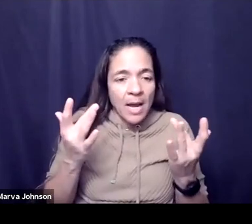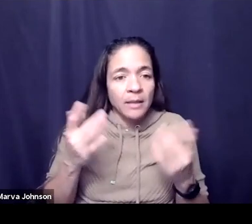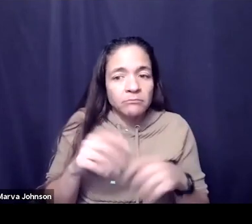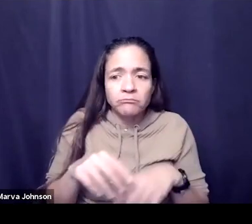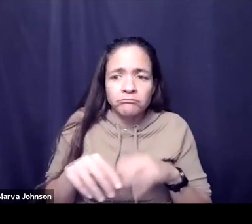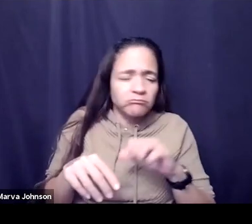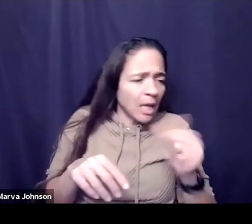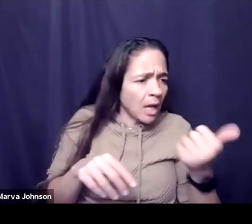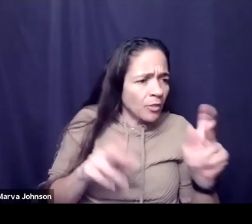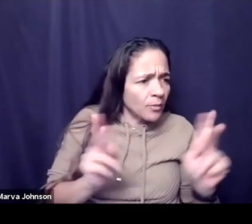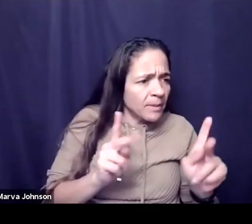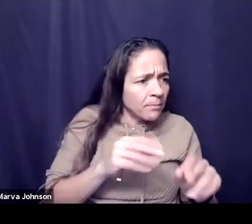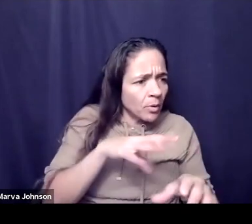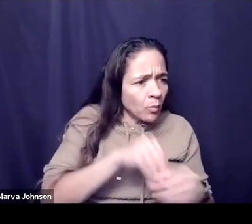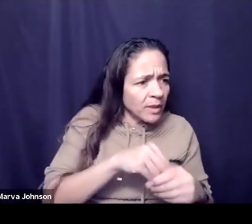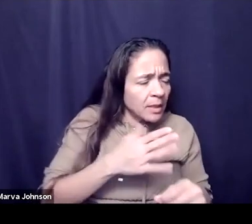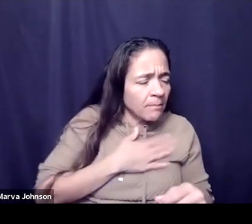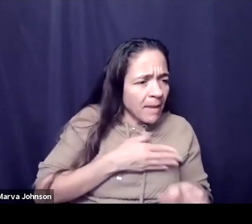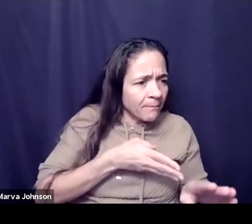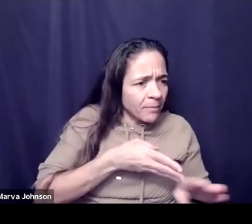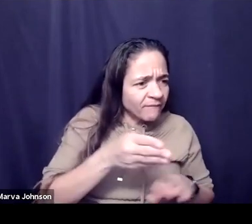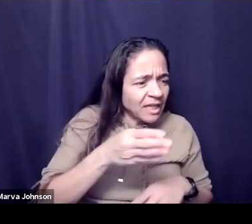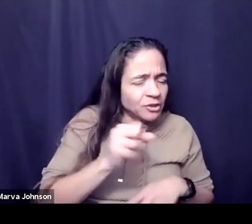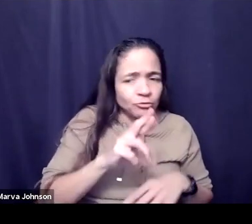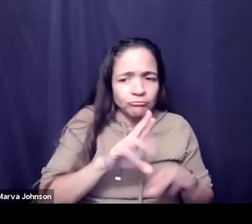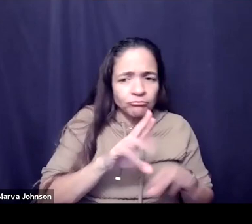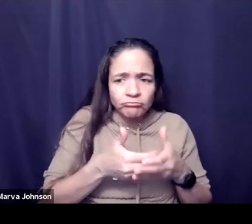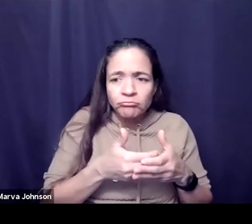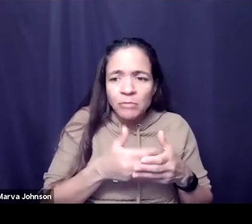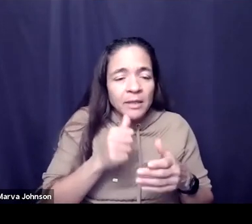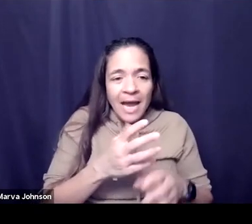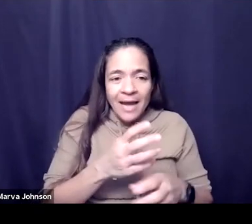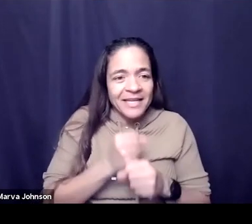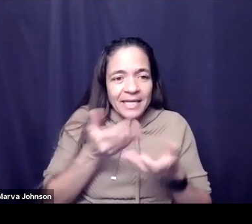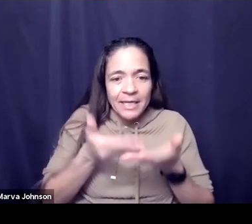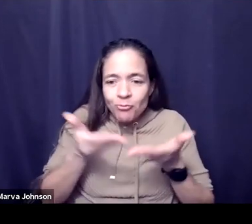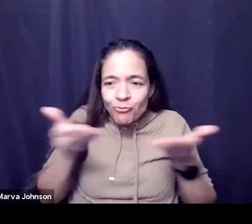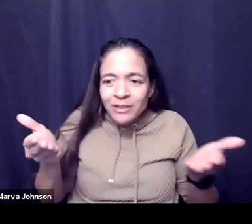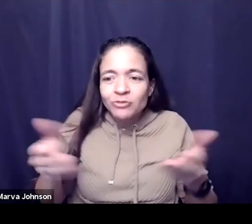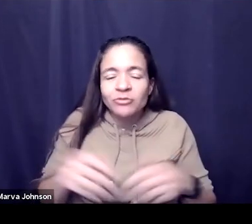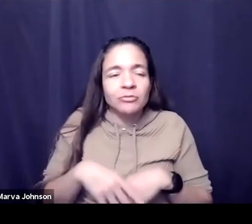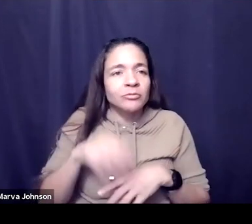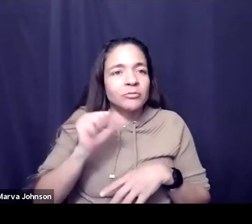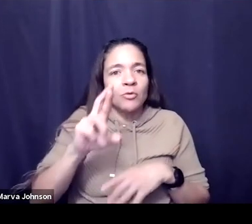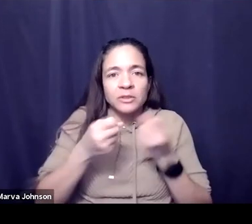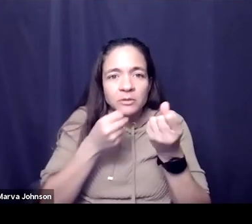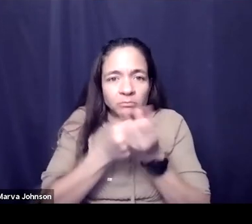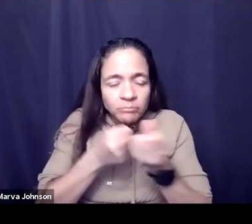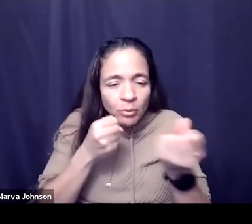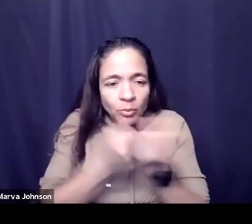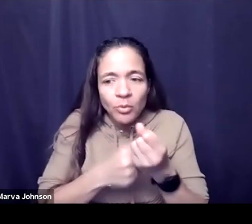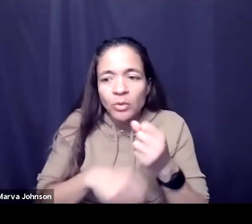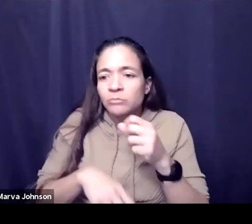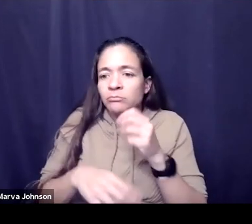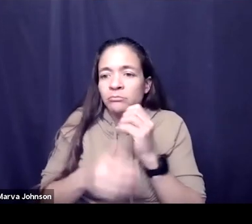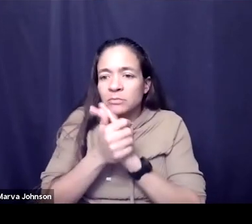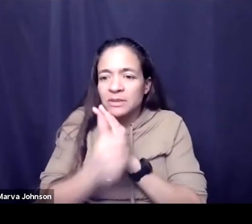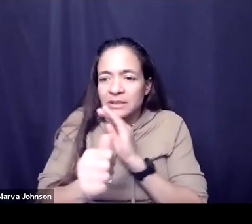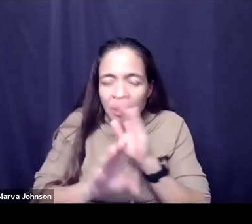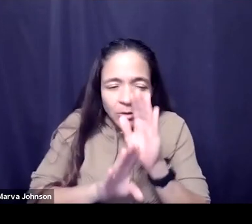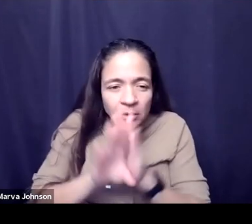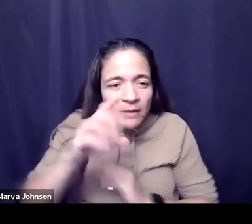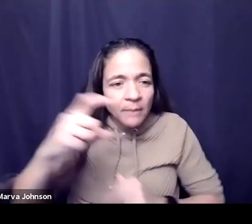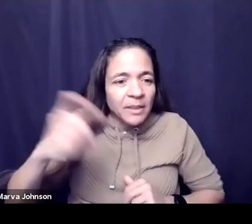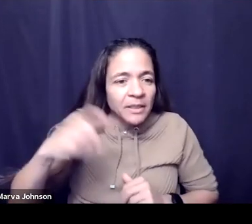profession or in their sector like aren't getting the resources or aren't getting the support or skill development they need um and